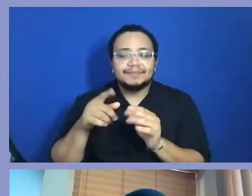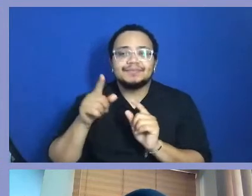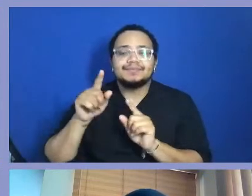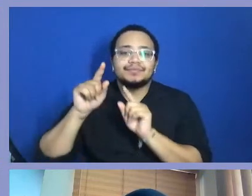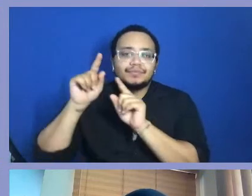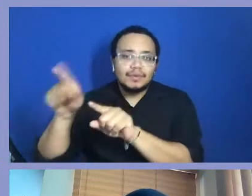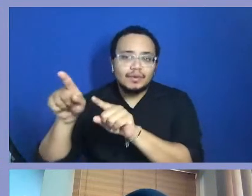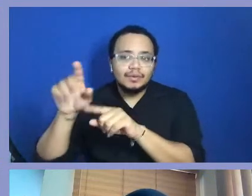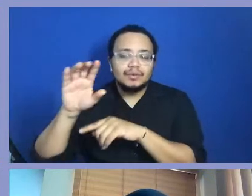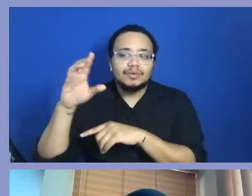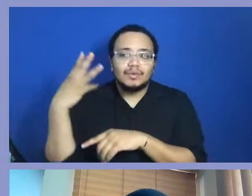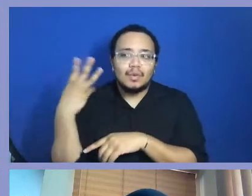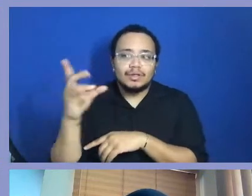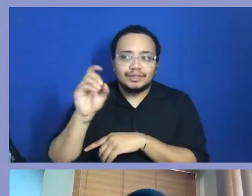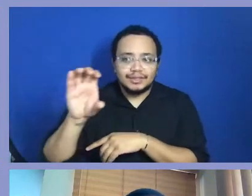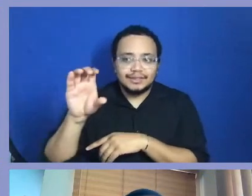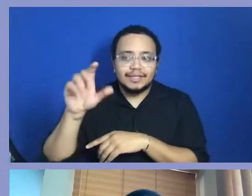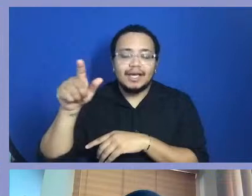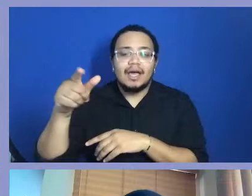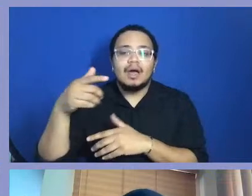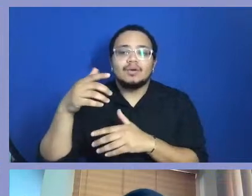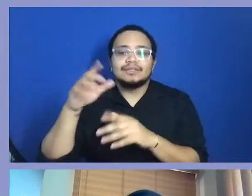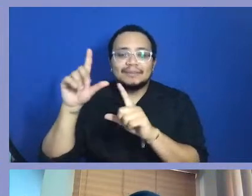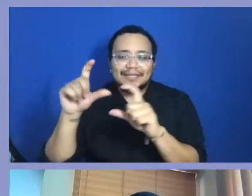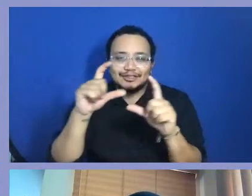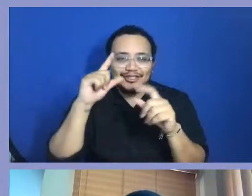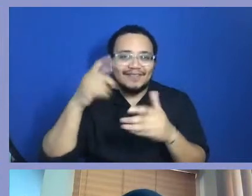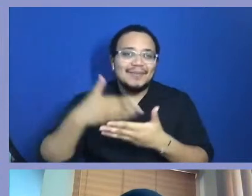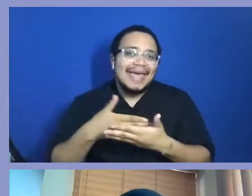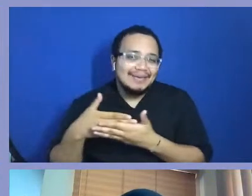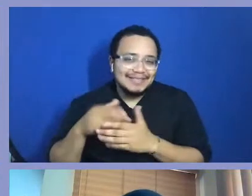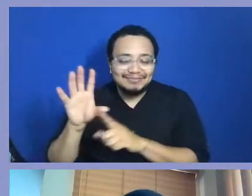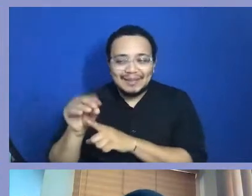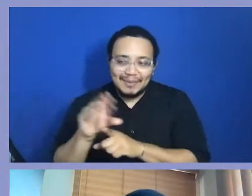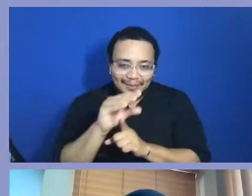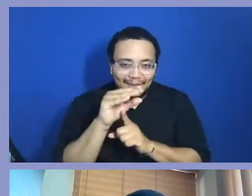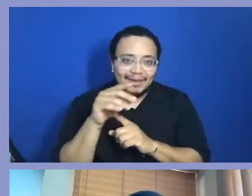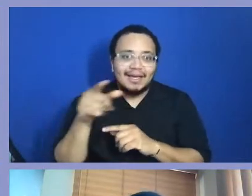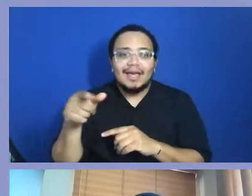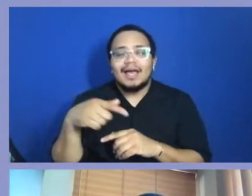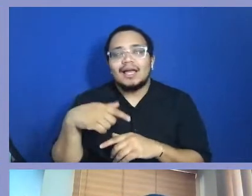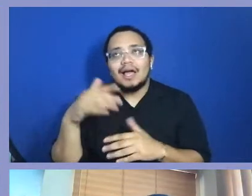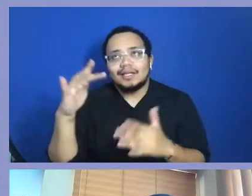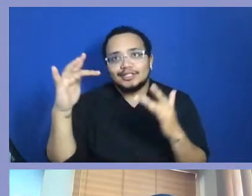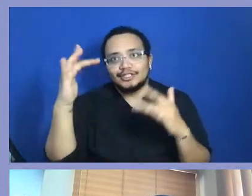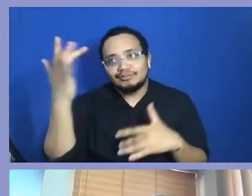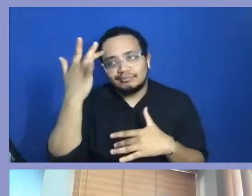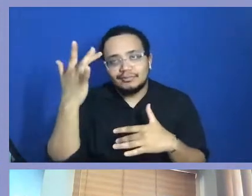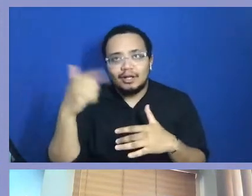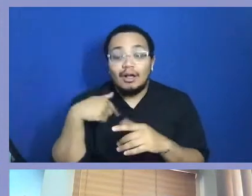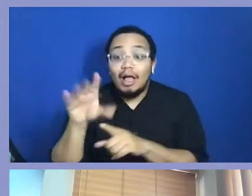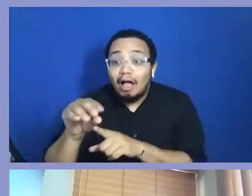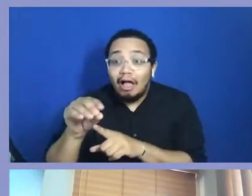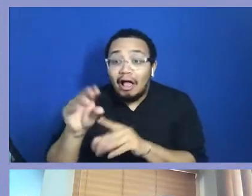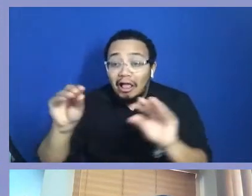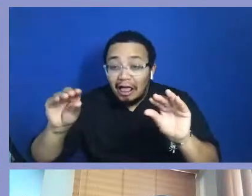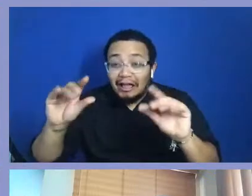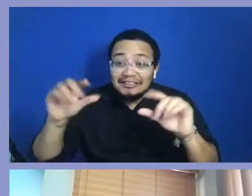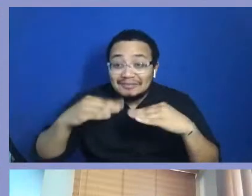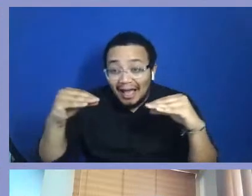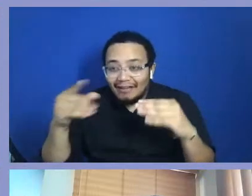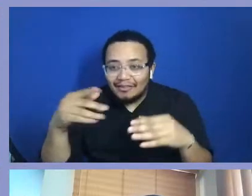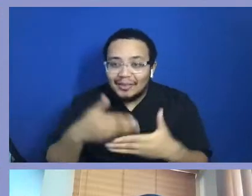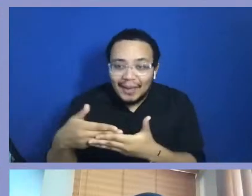started working as a baby photographer. One thing leads to another. And I got tired of goo-goo-ga-ga. Took a job at the camera store. And